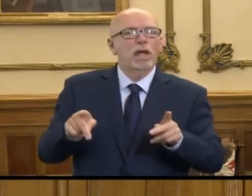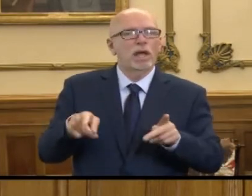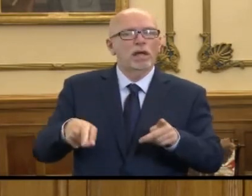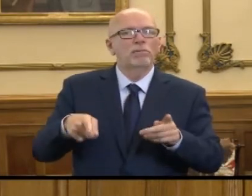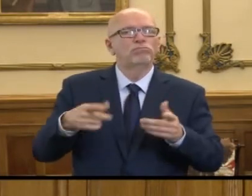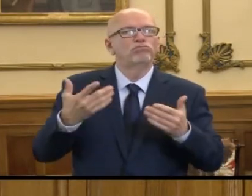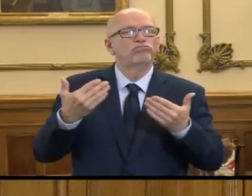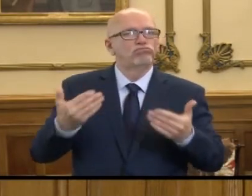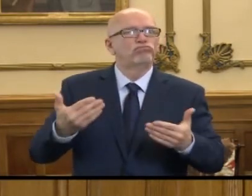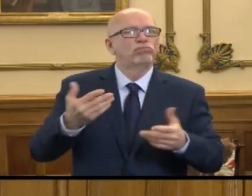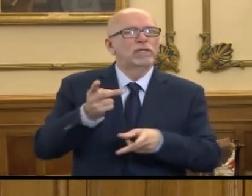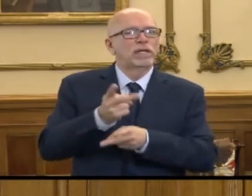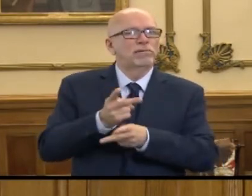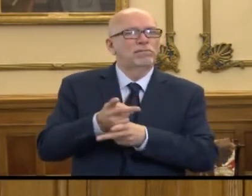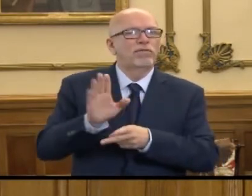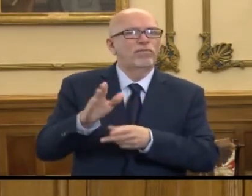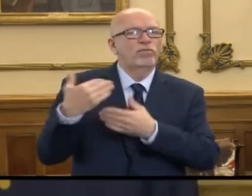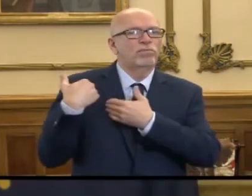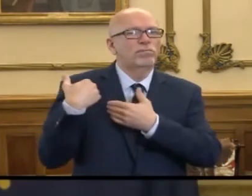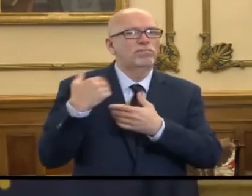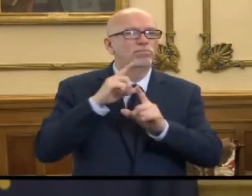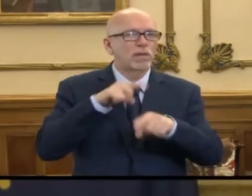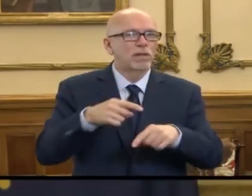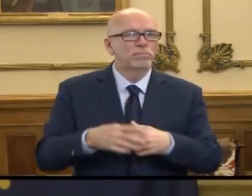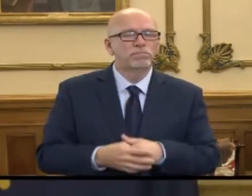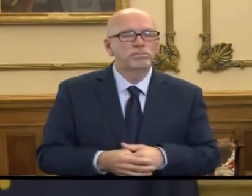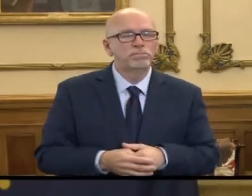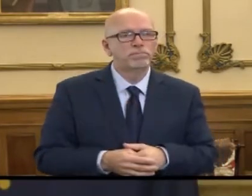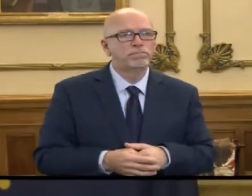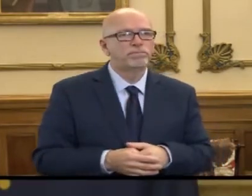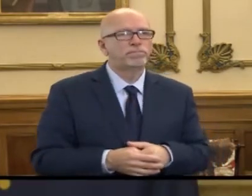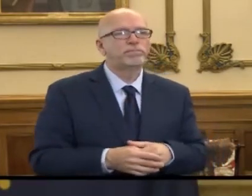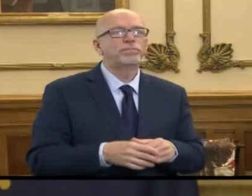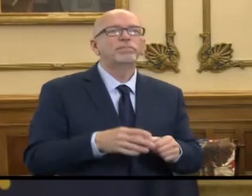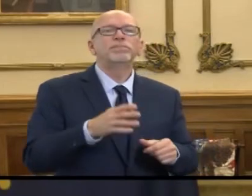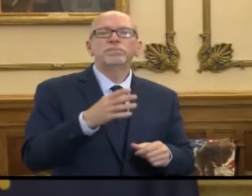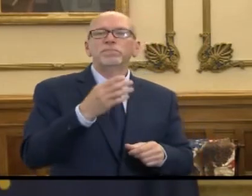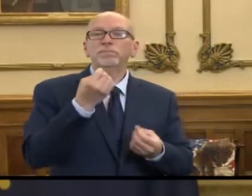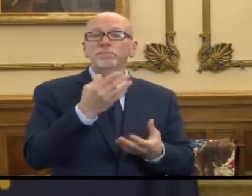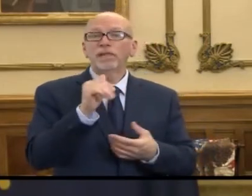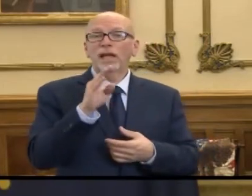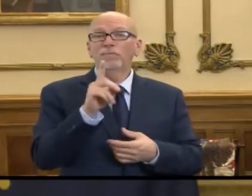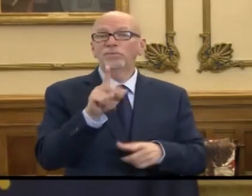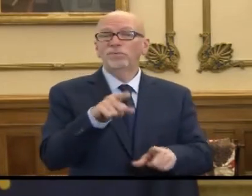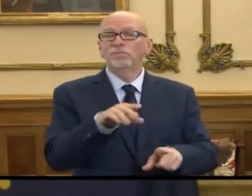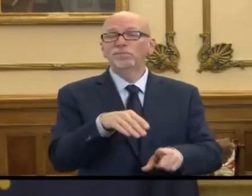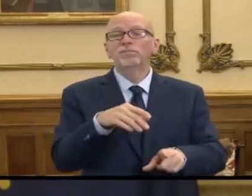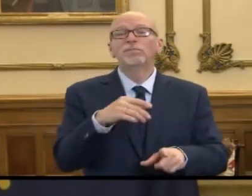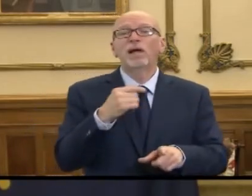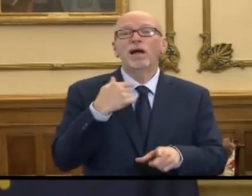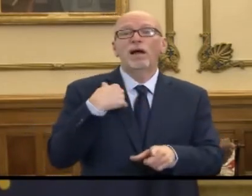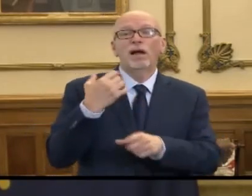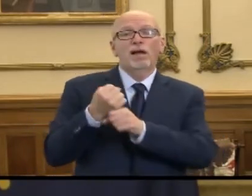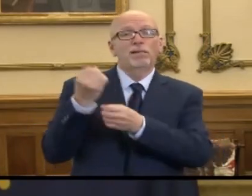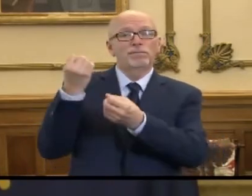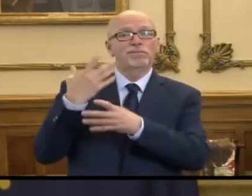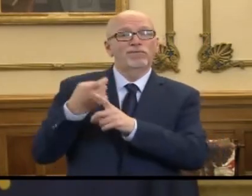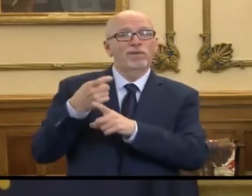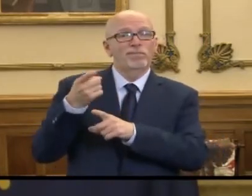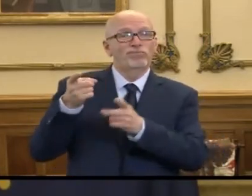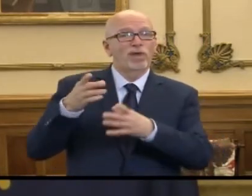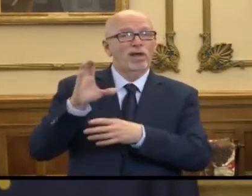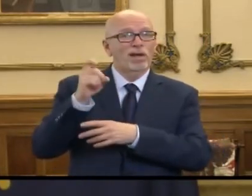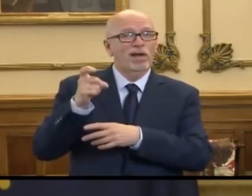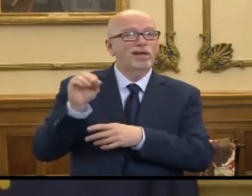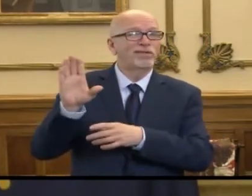being able to handle the response. I would say, Abdul, I was getting from Director Cox and